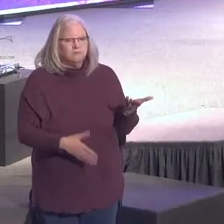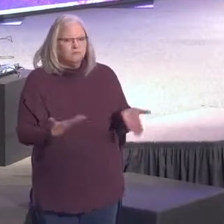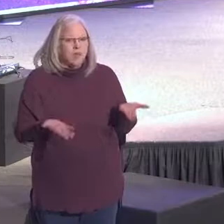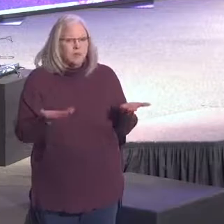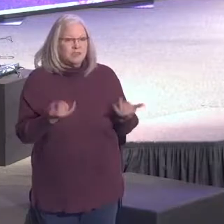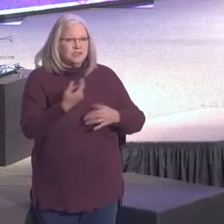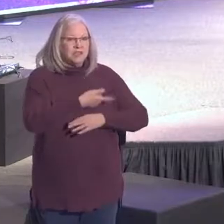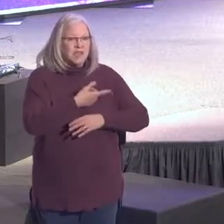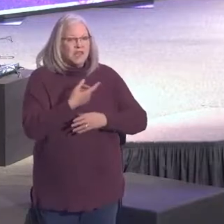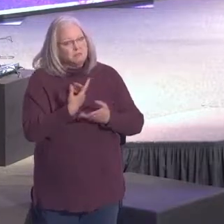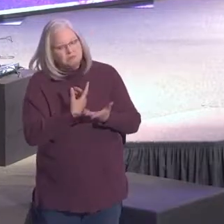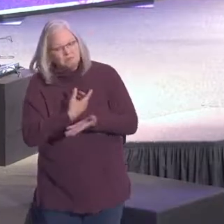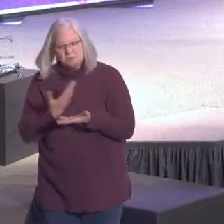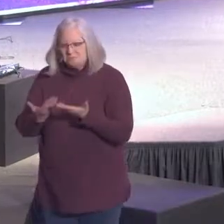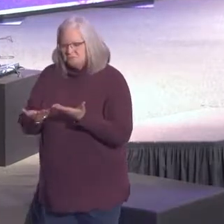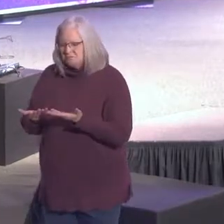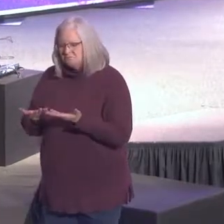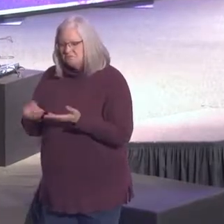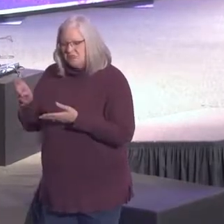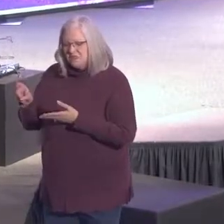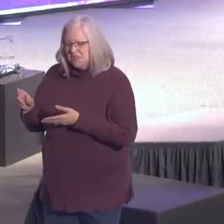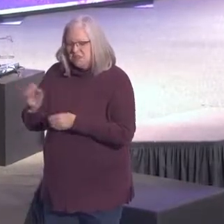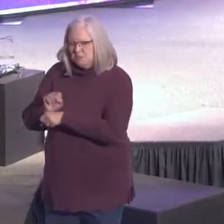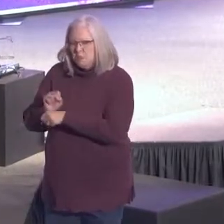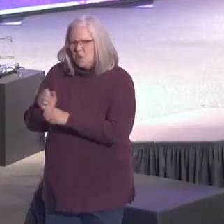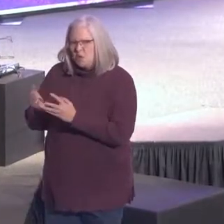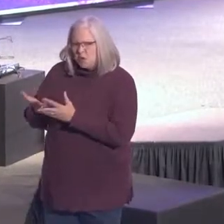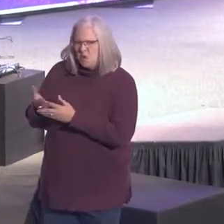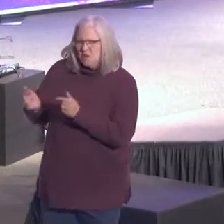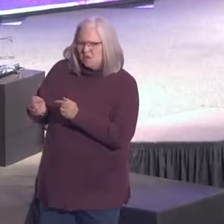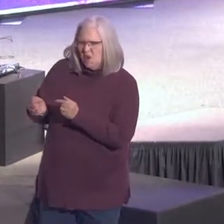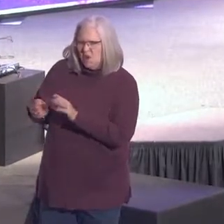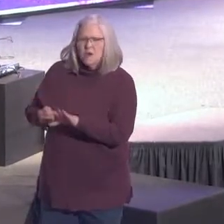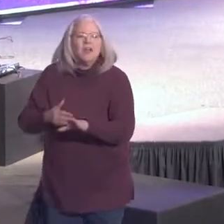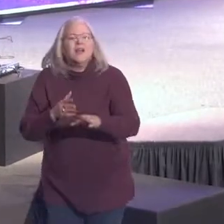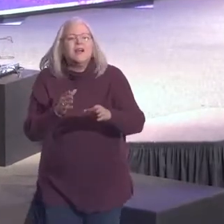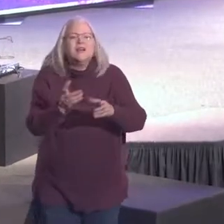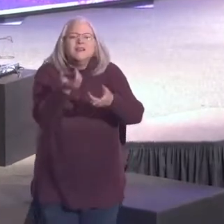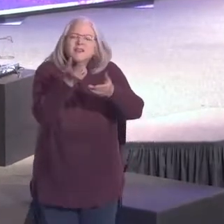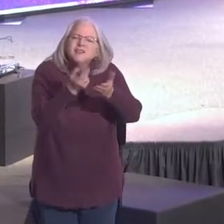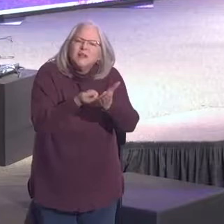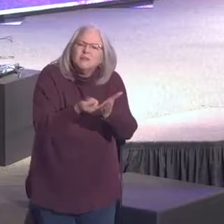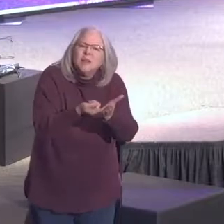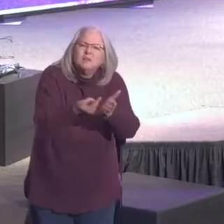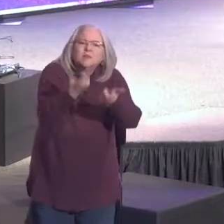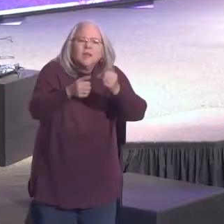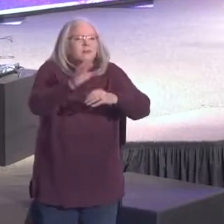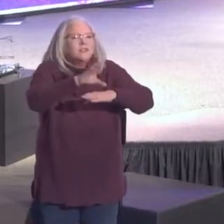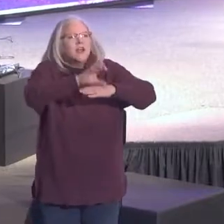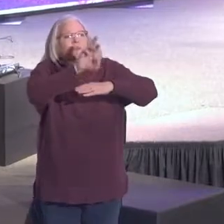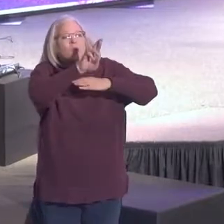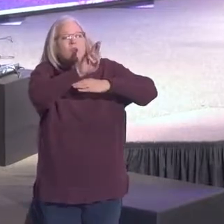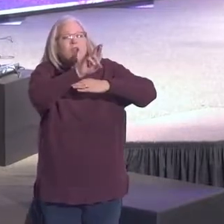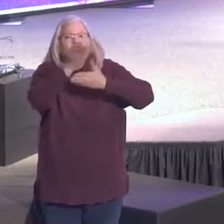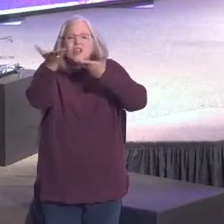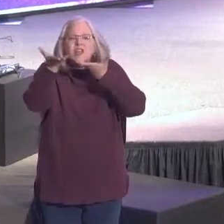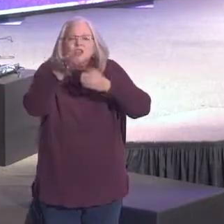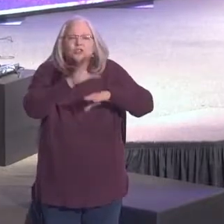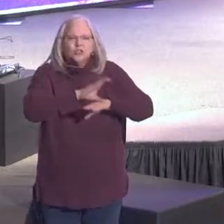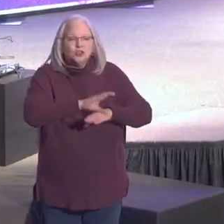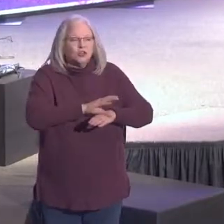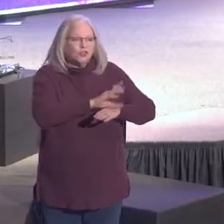a decision. Yeah, I really need to work on this because I'm dealing with some hurt. Sometimes it's coming to celebrate recovery, which is such a powerful ministry